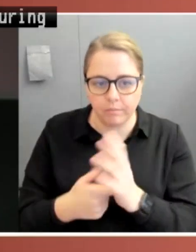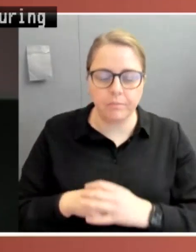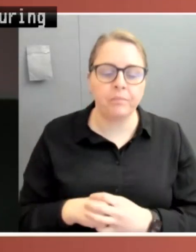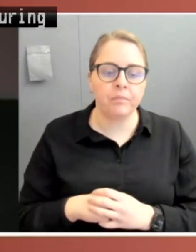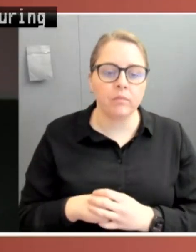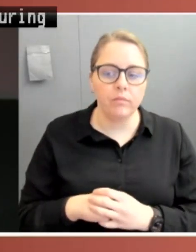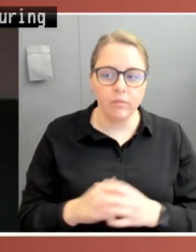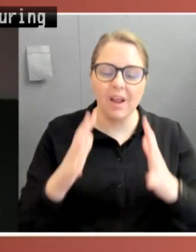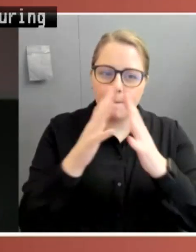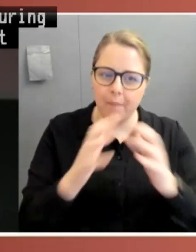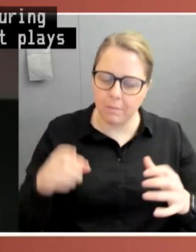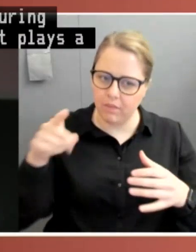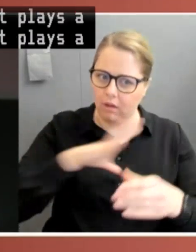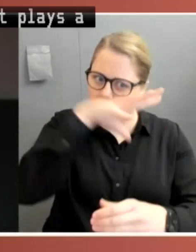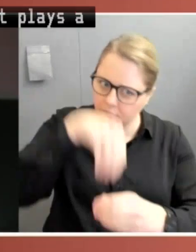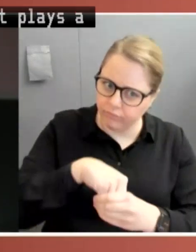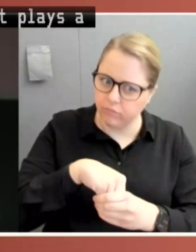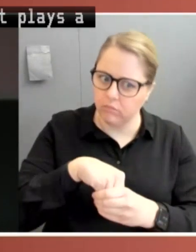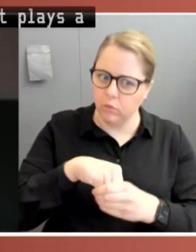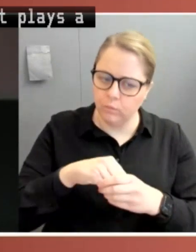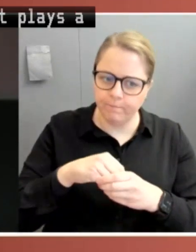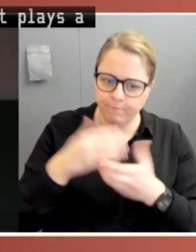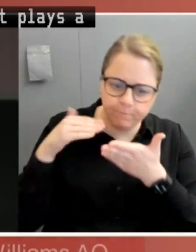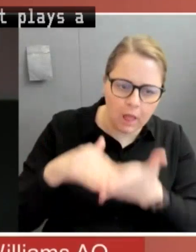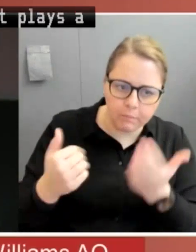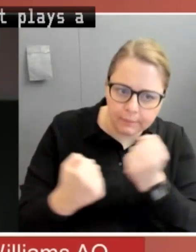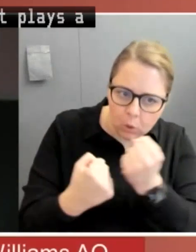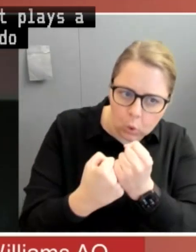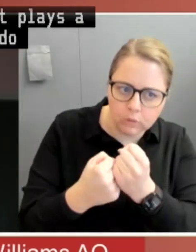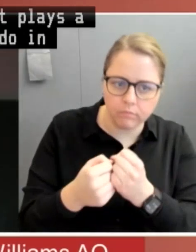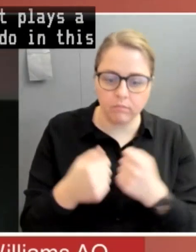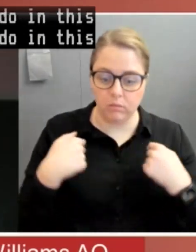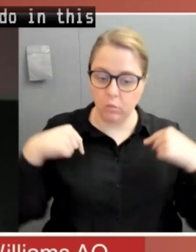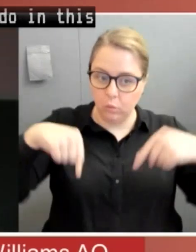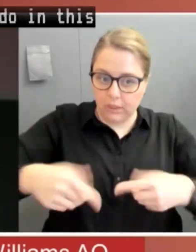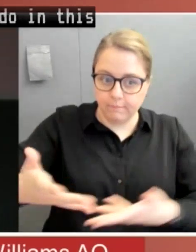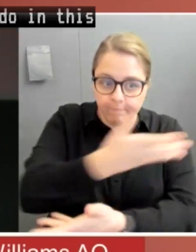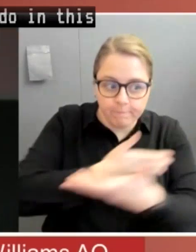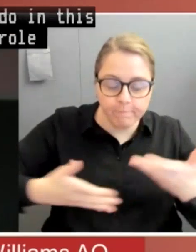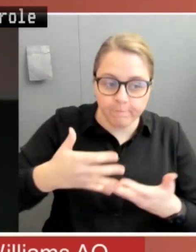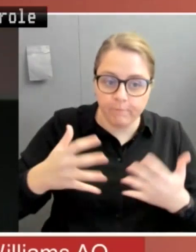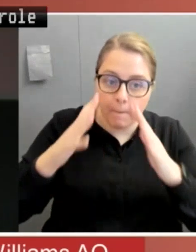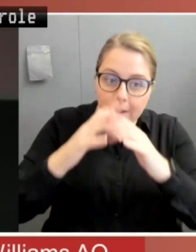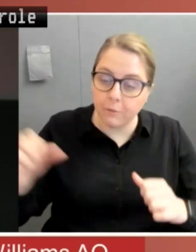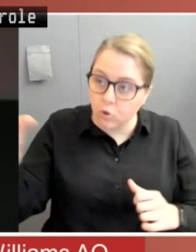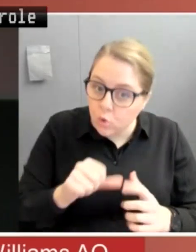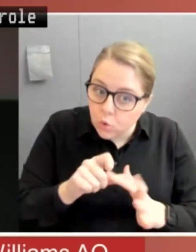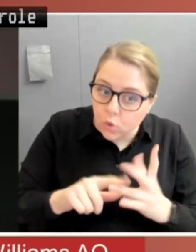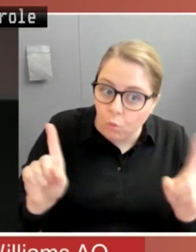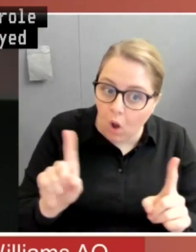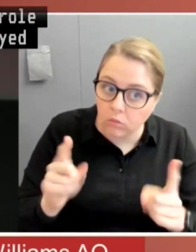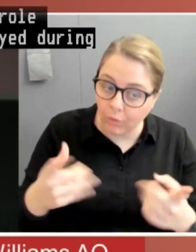what we do in this lecture today is ask what role parliament should have played during the pandemic. Did it live up to those aspirations?